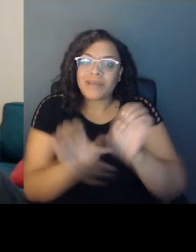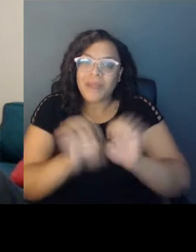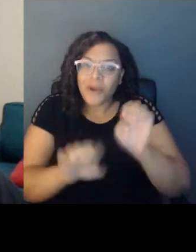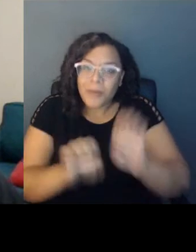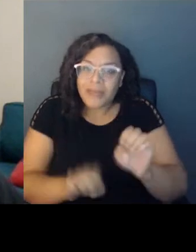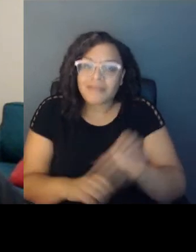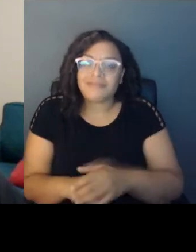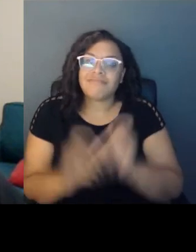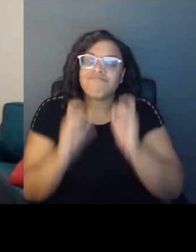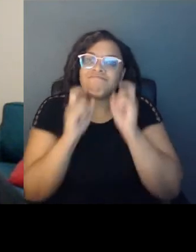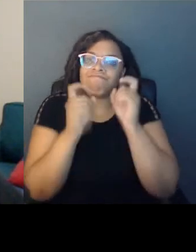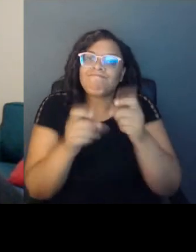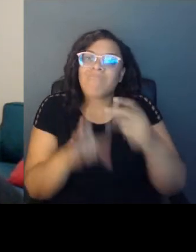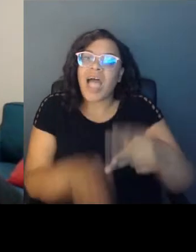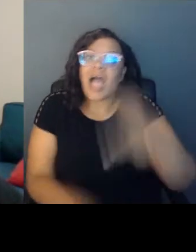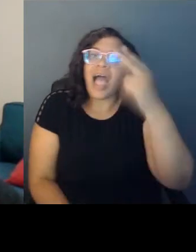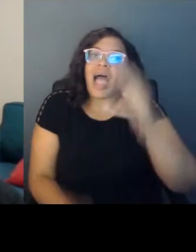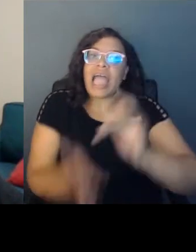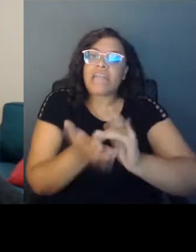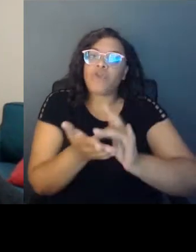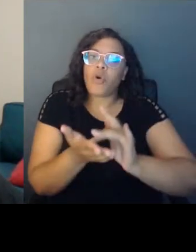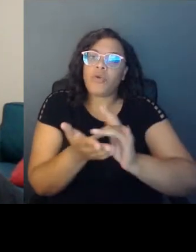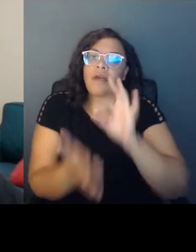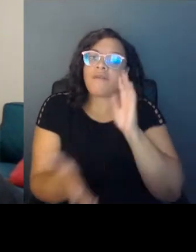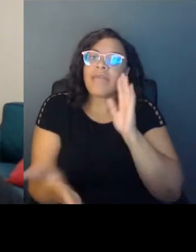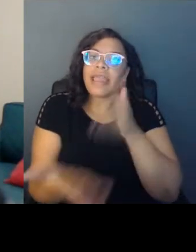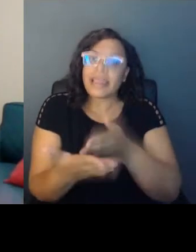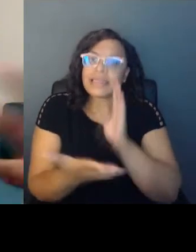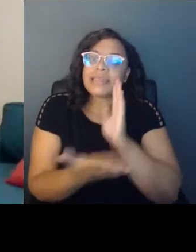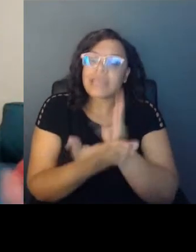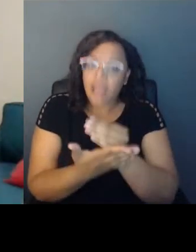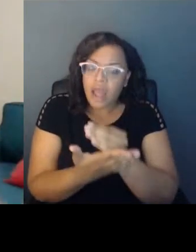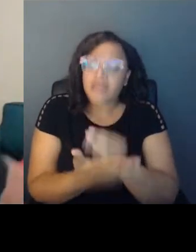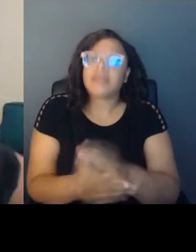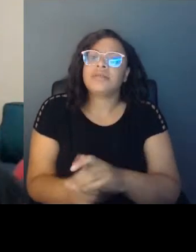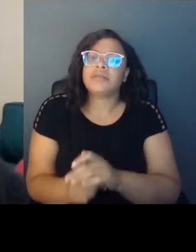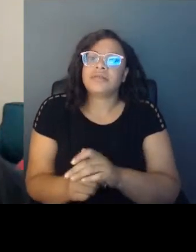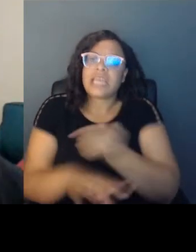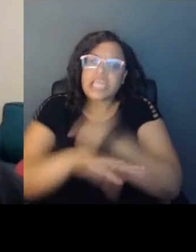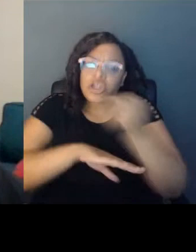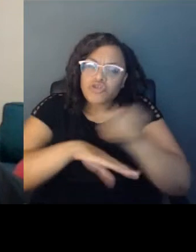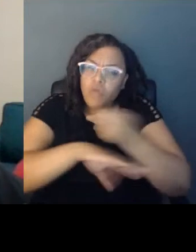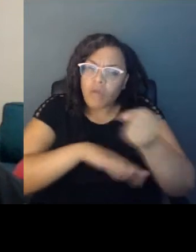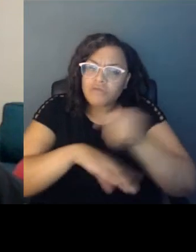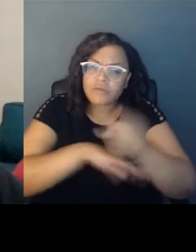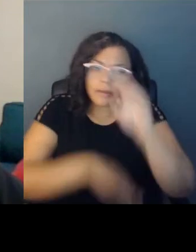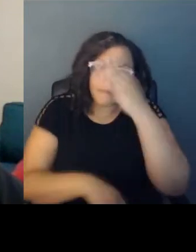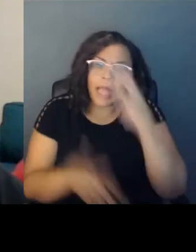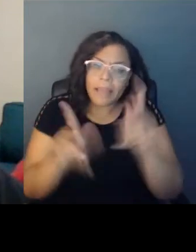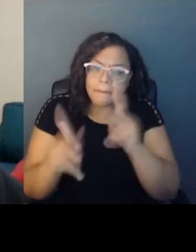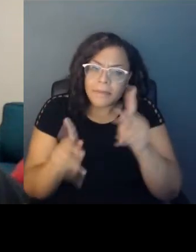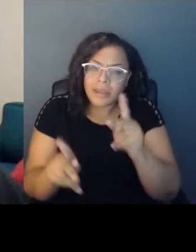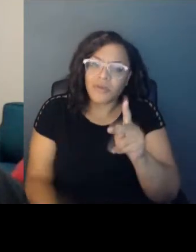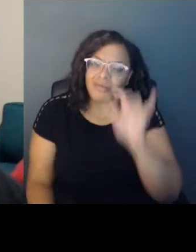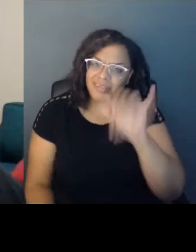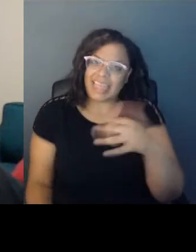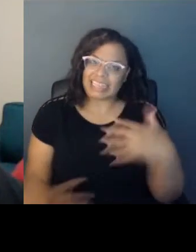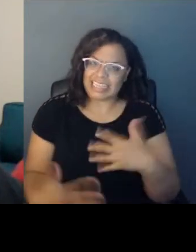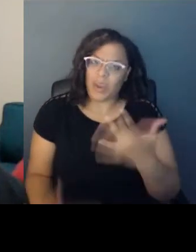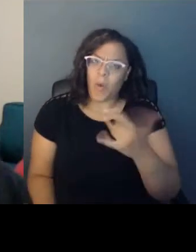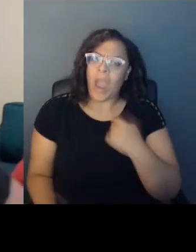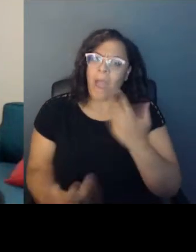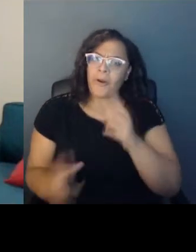antipsychotics, institutionalizing Black people, things like that. So that's scary. So yeah, why would I want to go see a psychiatrist